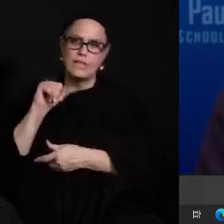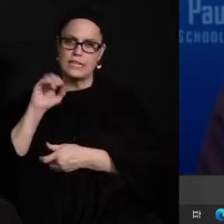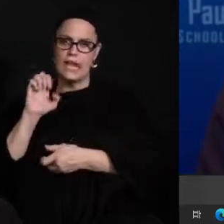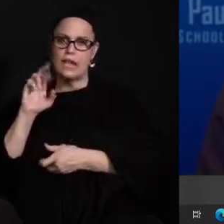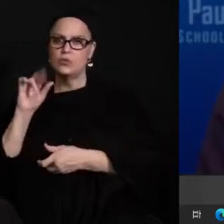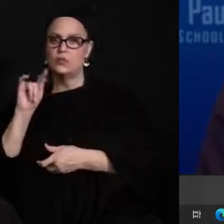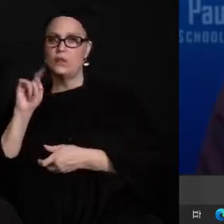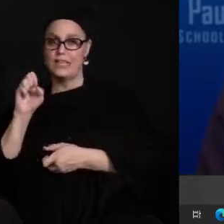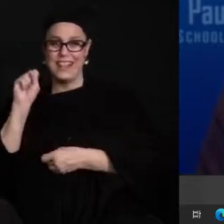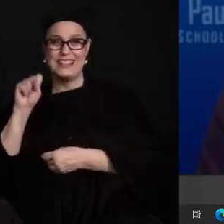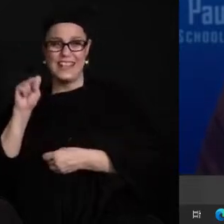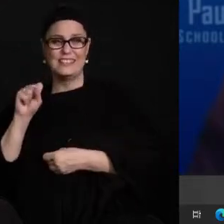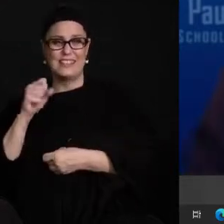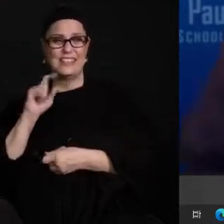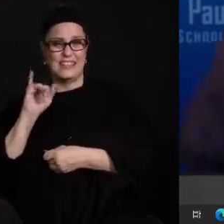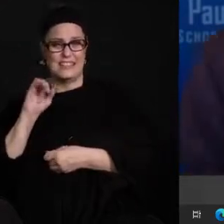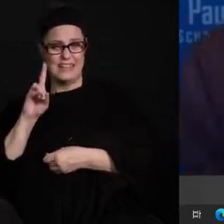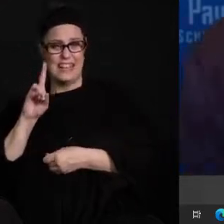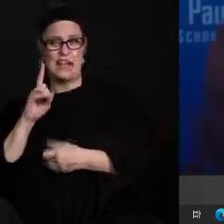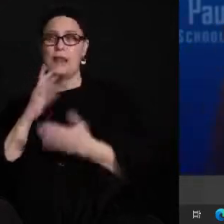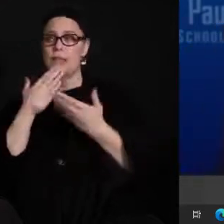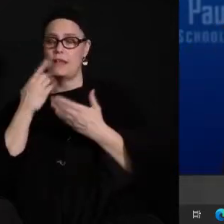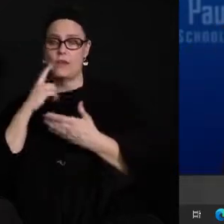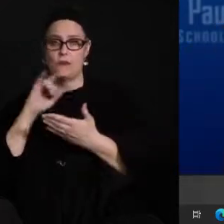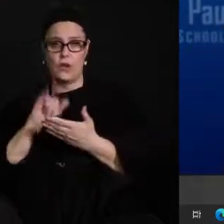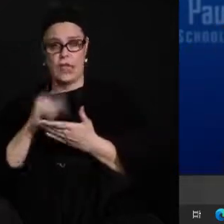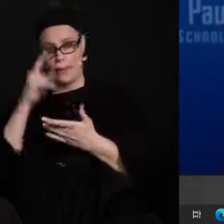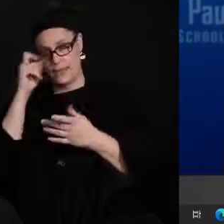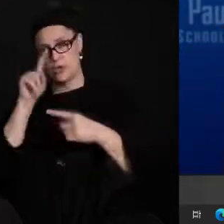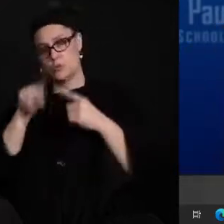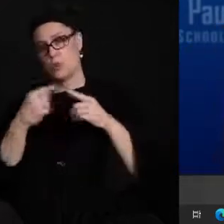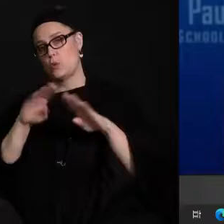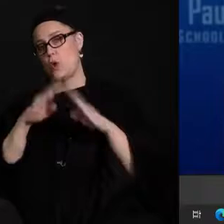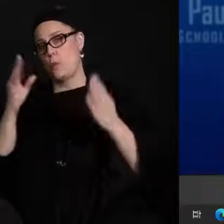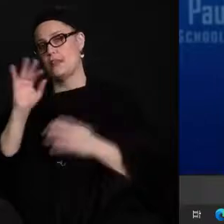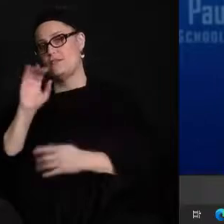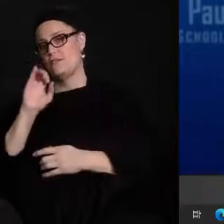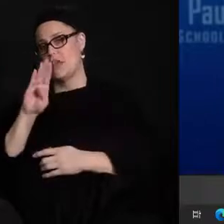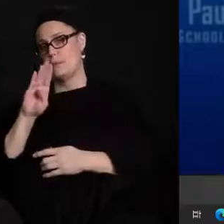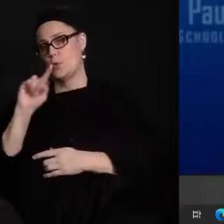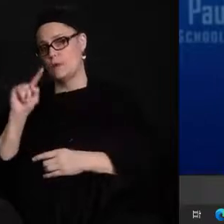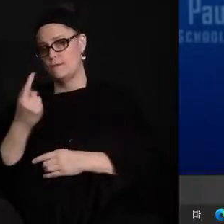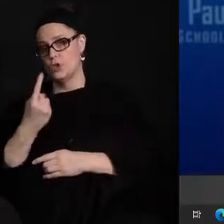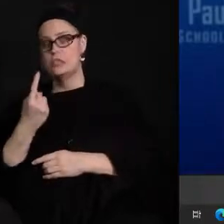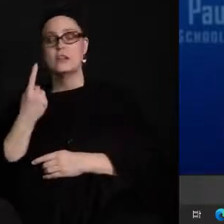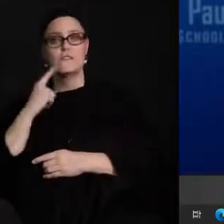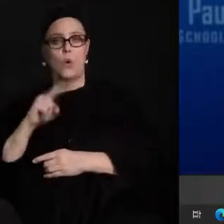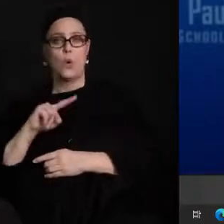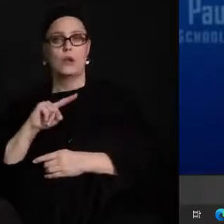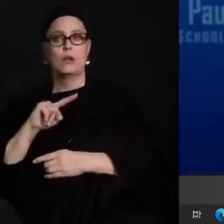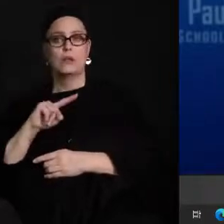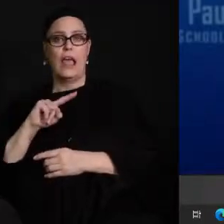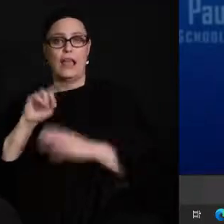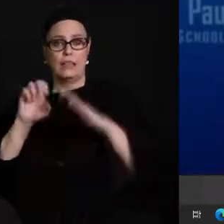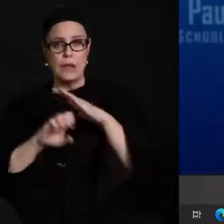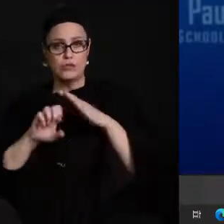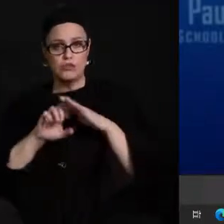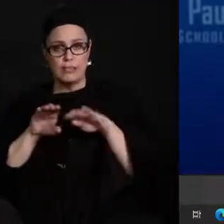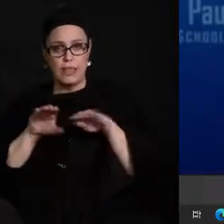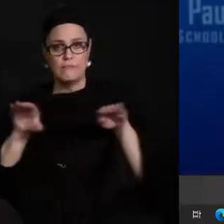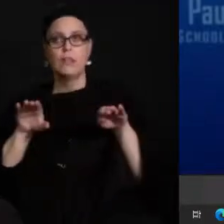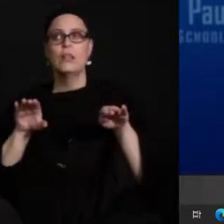i'm so thankful for that because by the time we opened february 1st for our first load of in-person students at the elementary